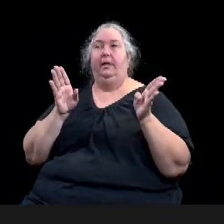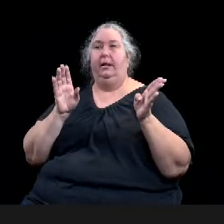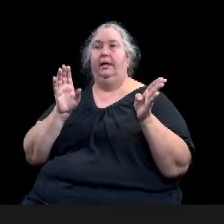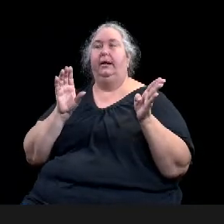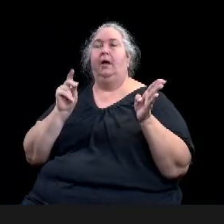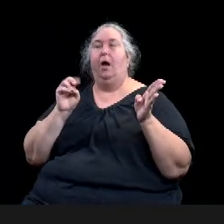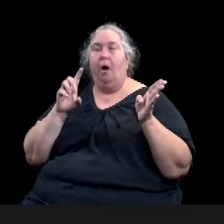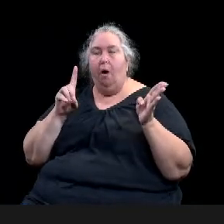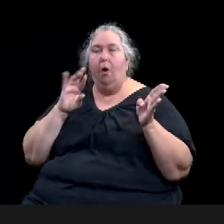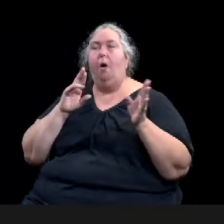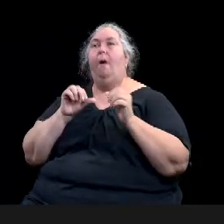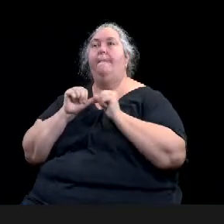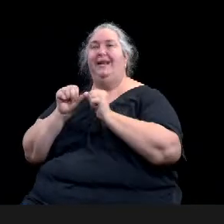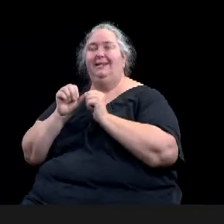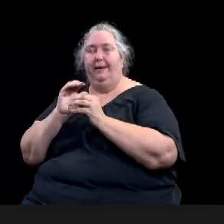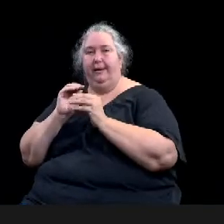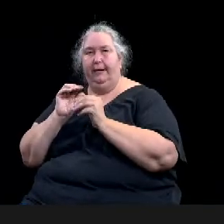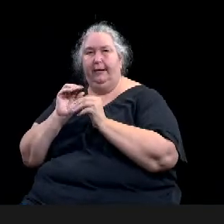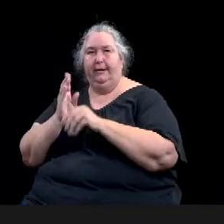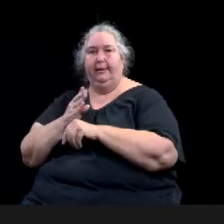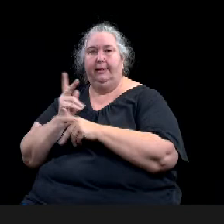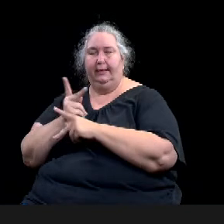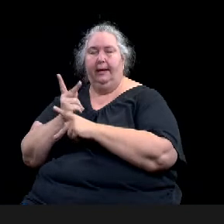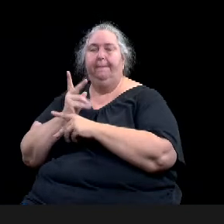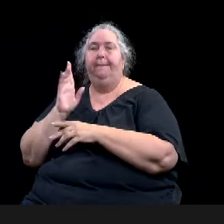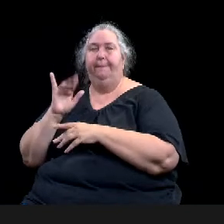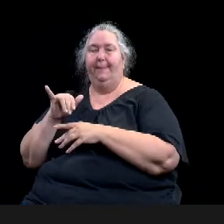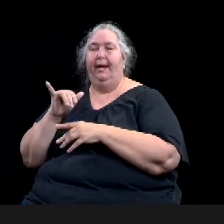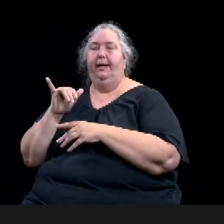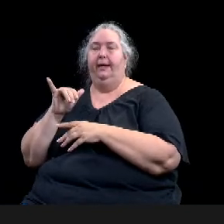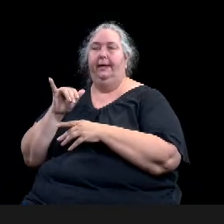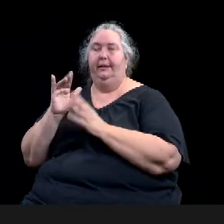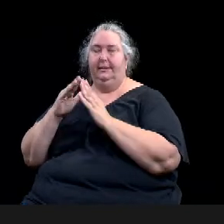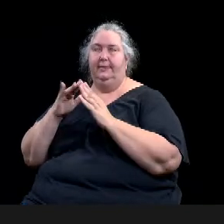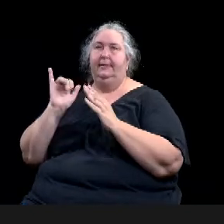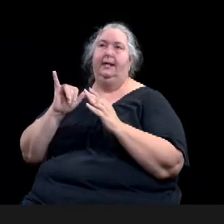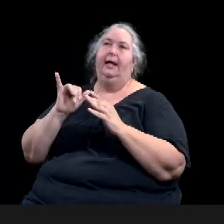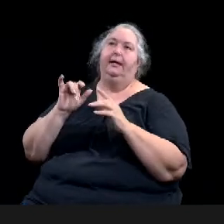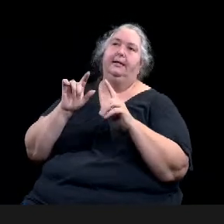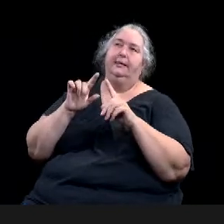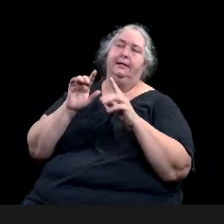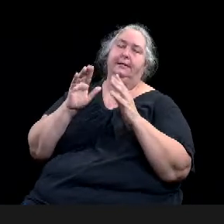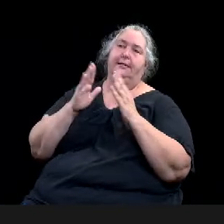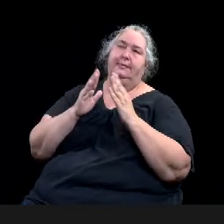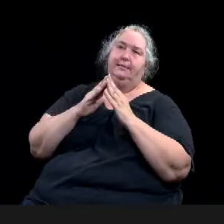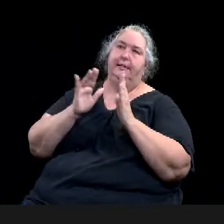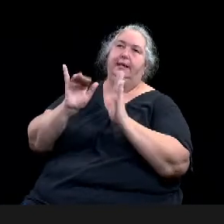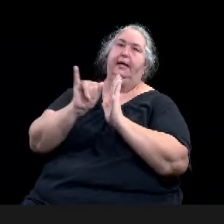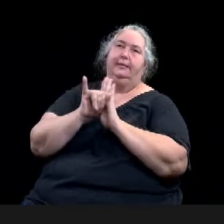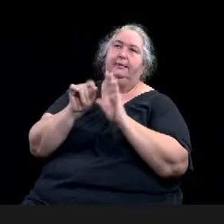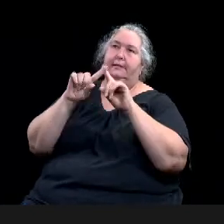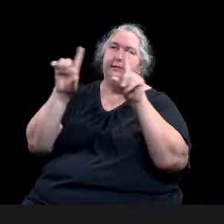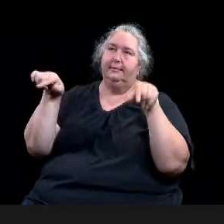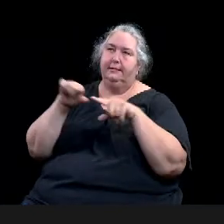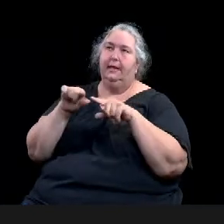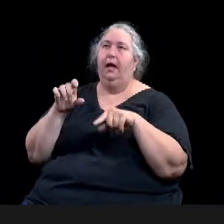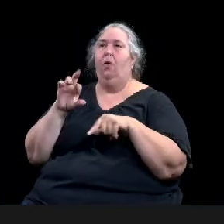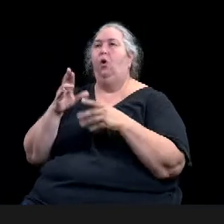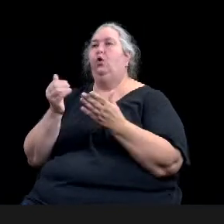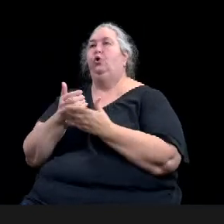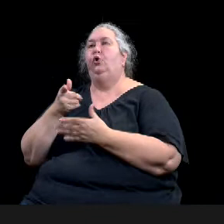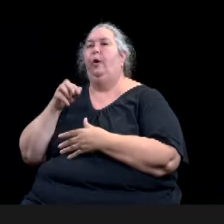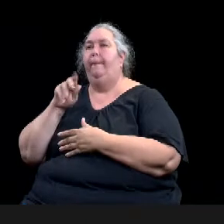or a new park bench, those types of things, we would not be requiring the 25 percent match on those items.